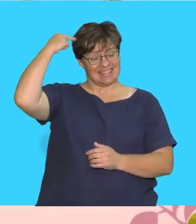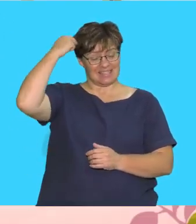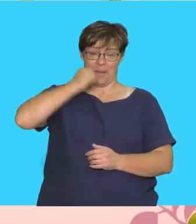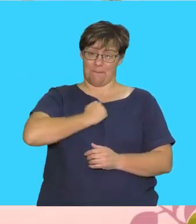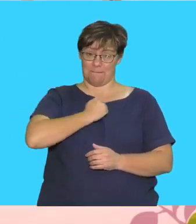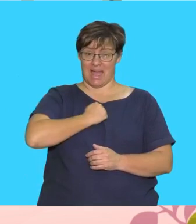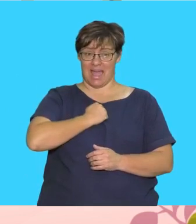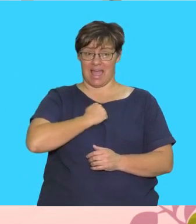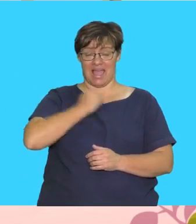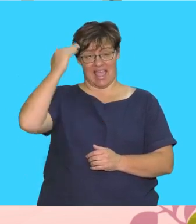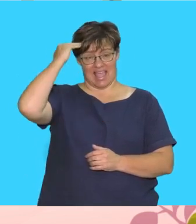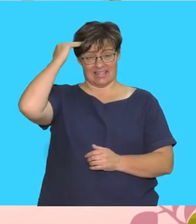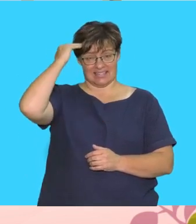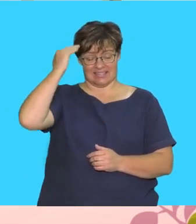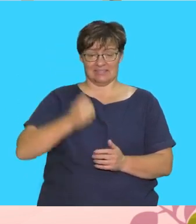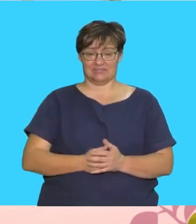my head